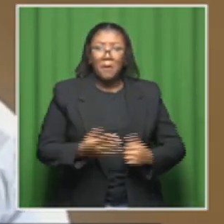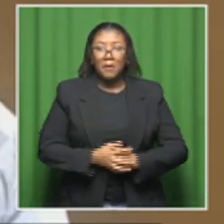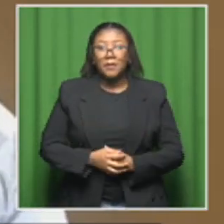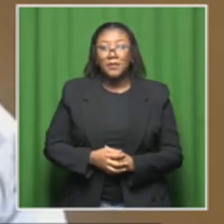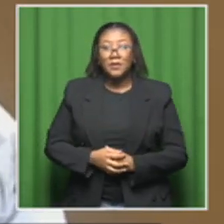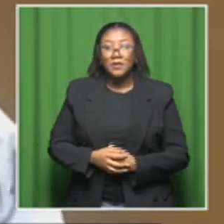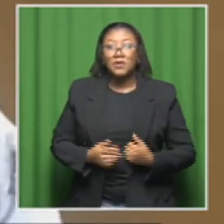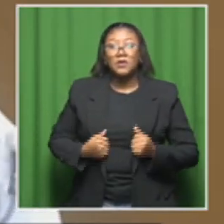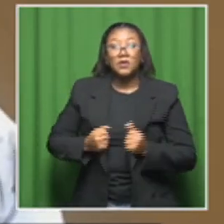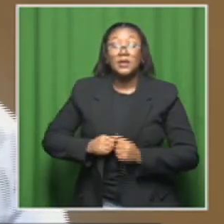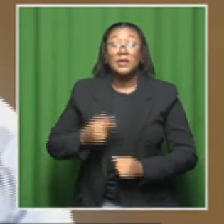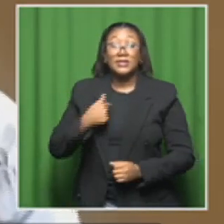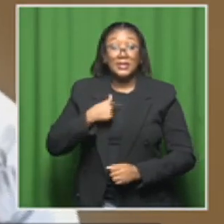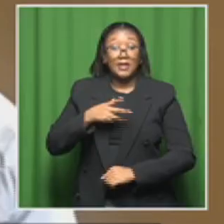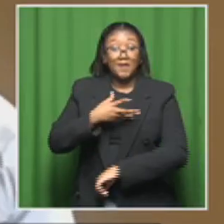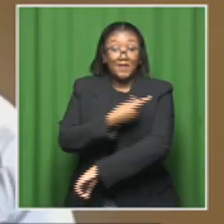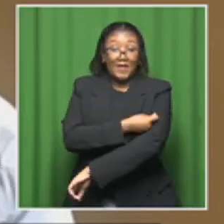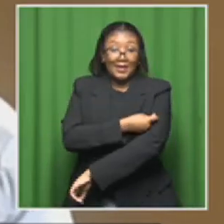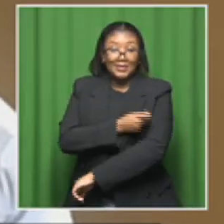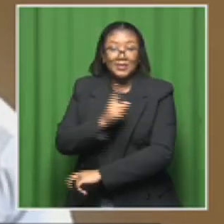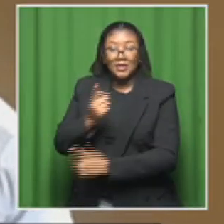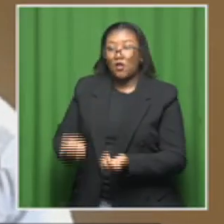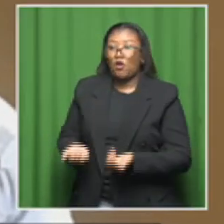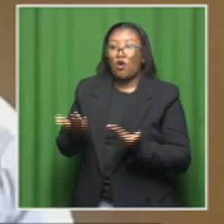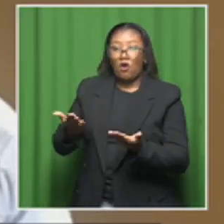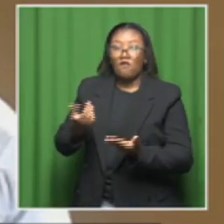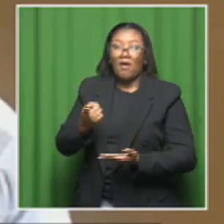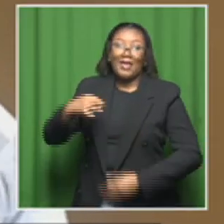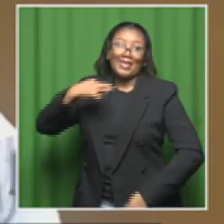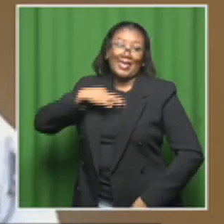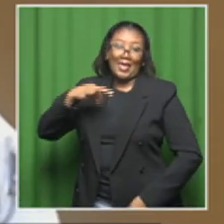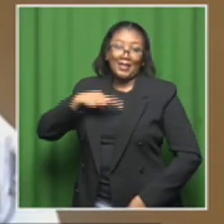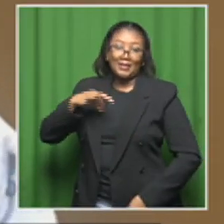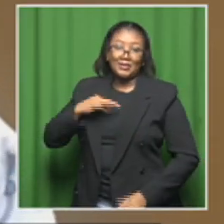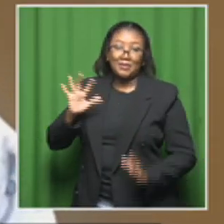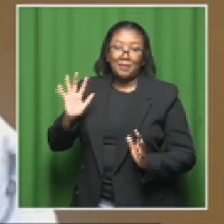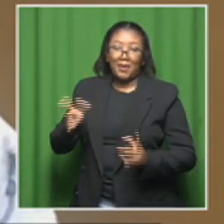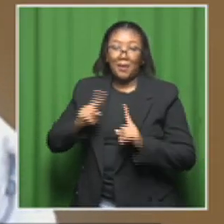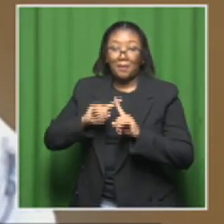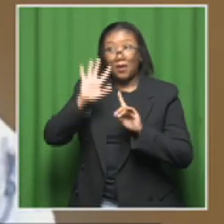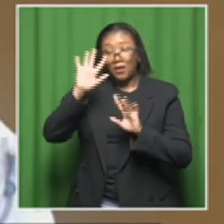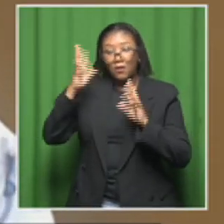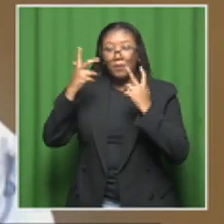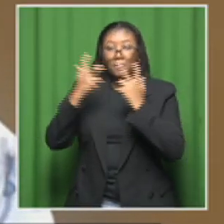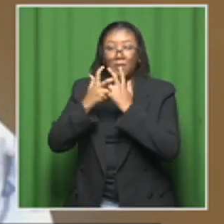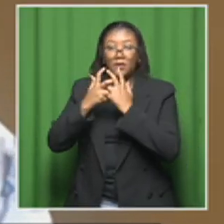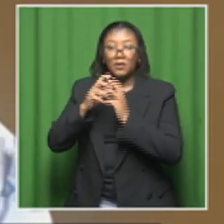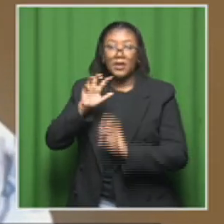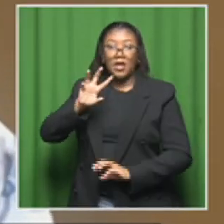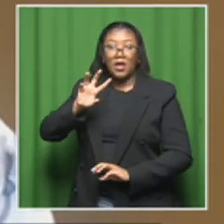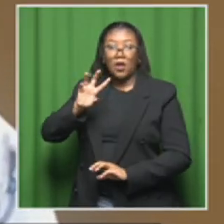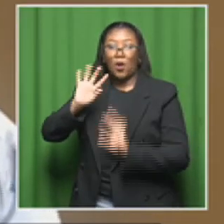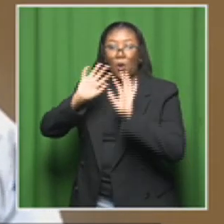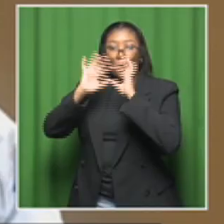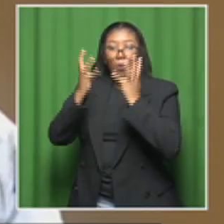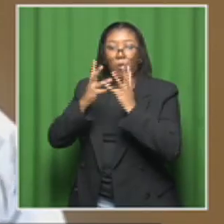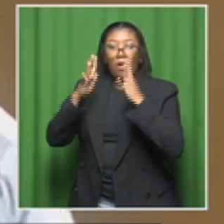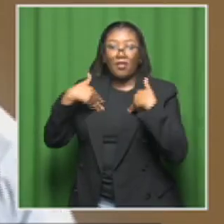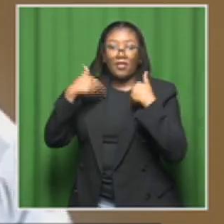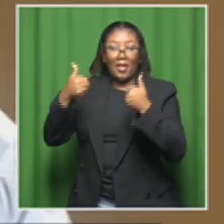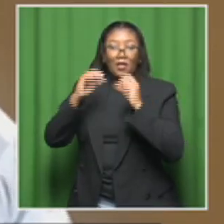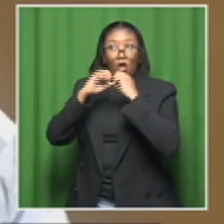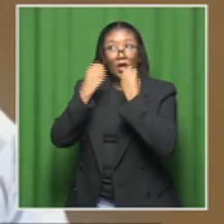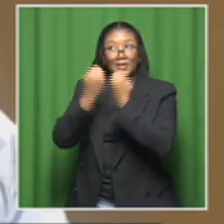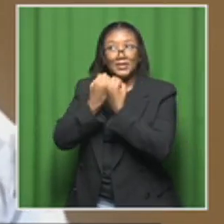vaccine to girls. That is in line with World Health Organization recommendations, that the